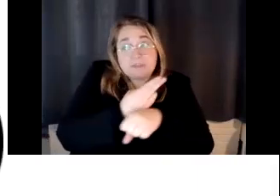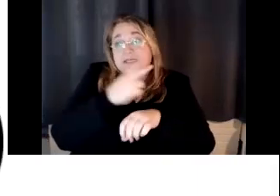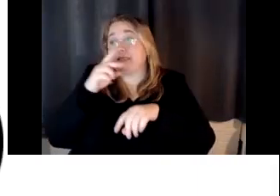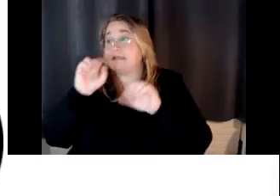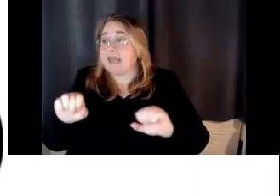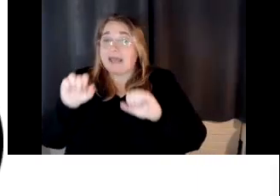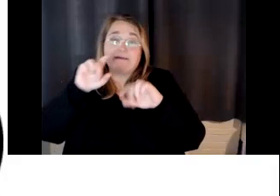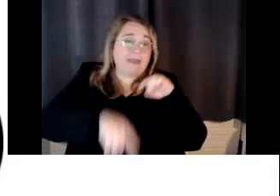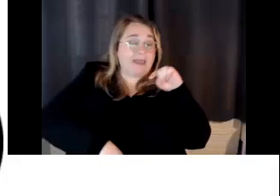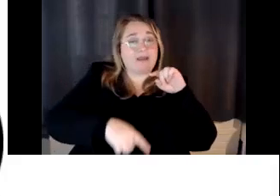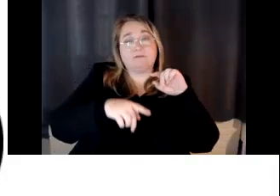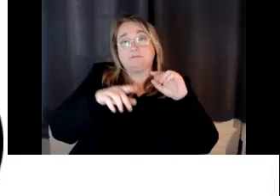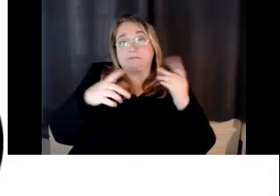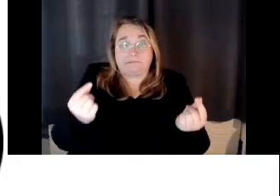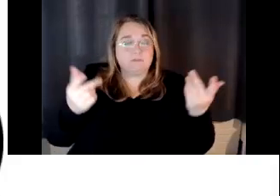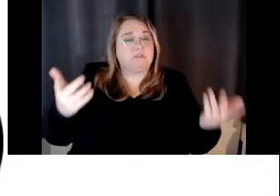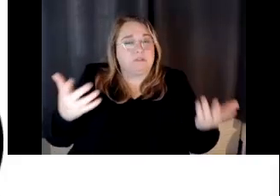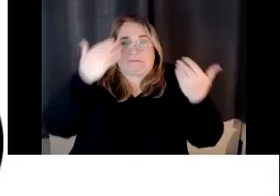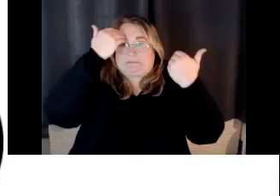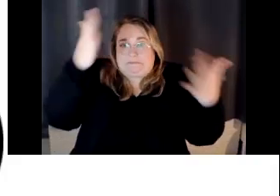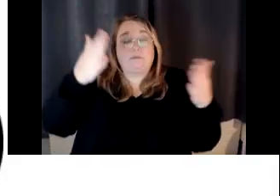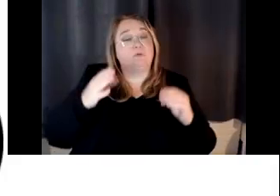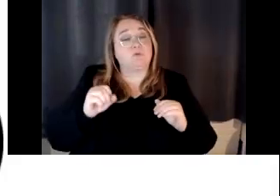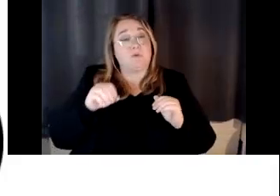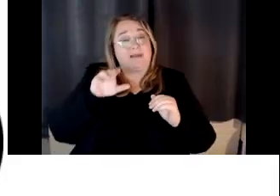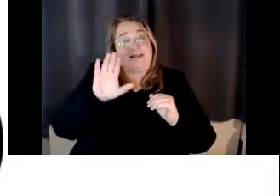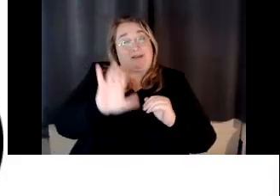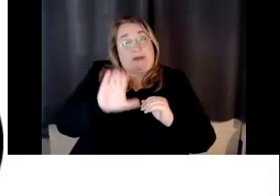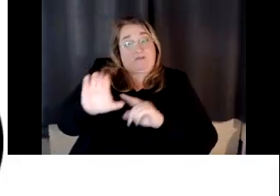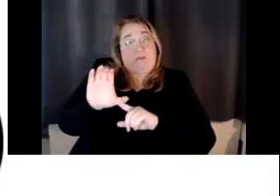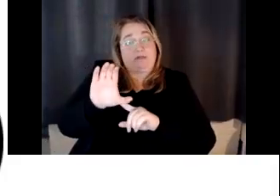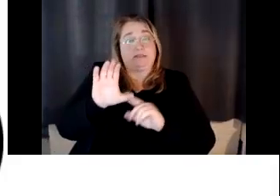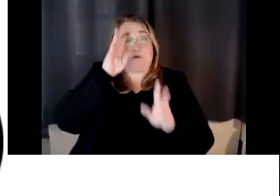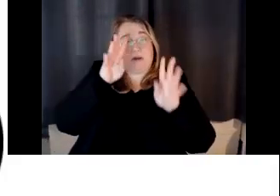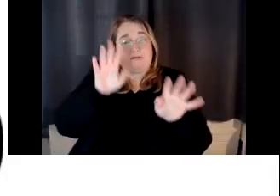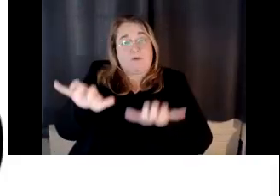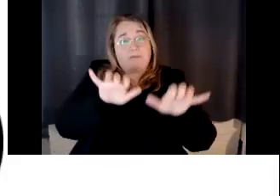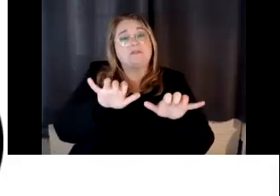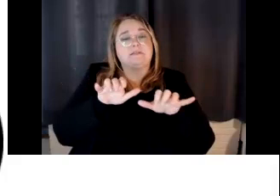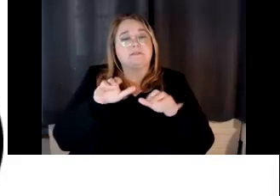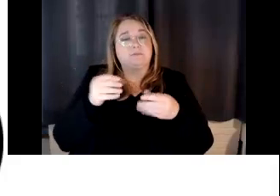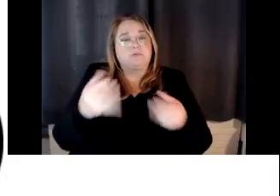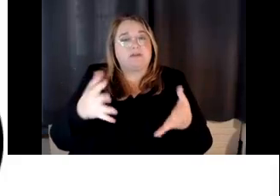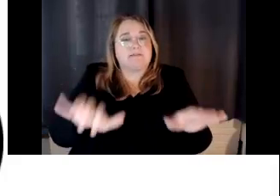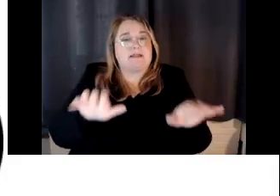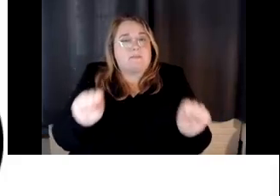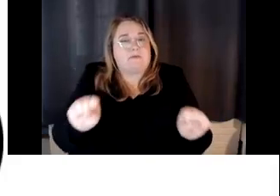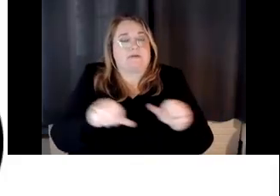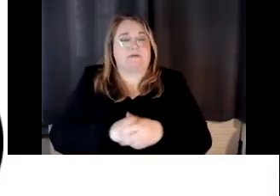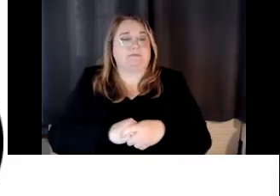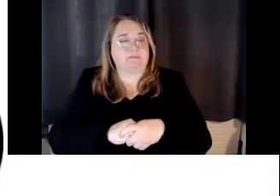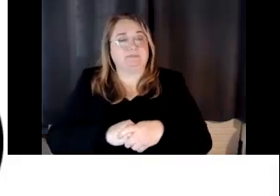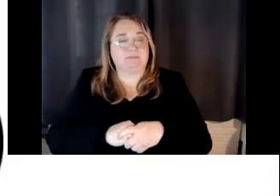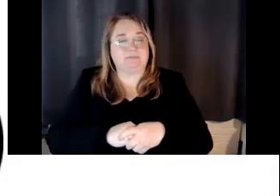for. Creative Commons provides us, um, that ability. makes it a lot more transparent. So pretty much the licenses